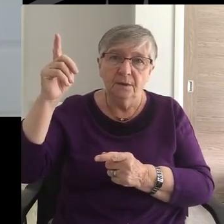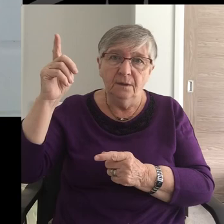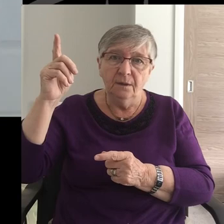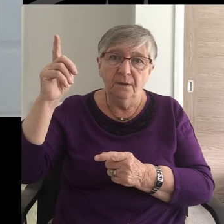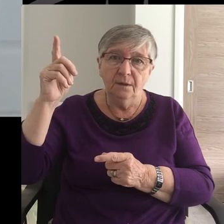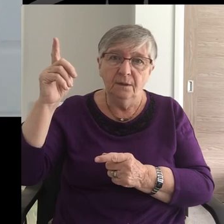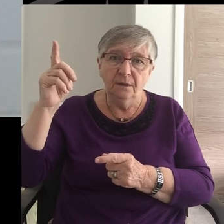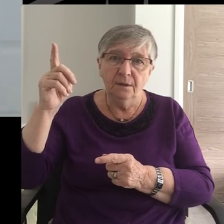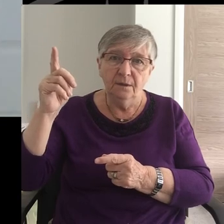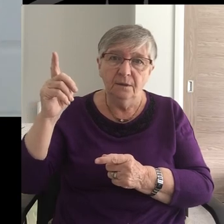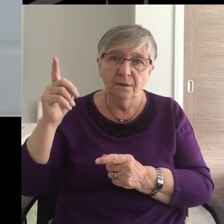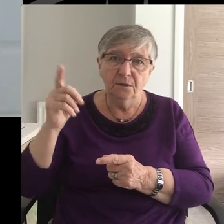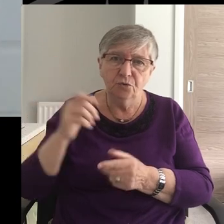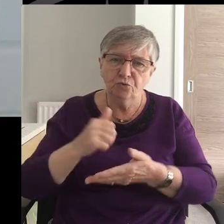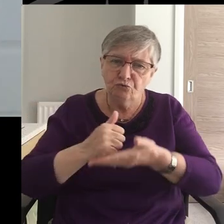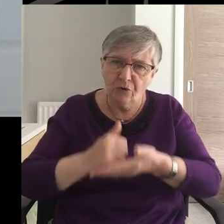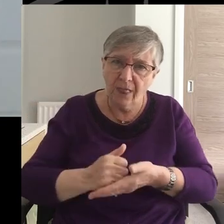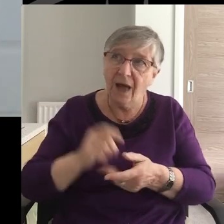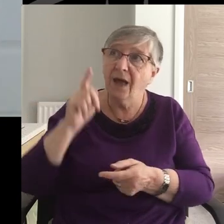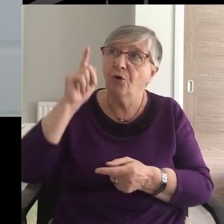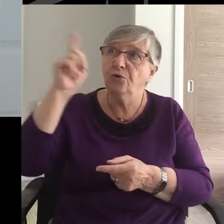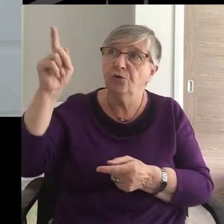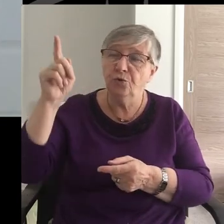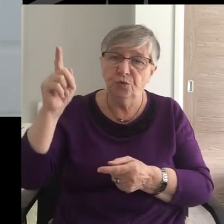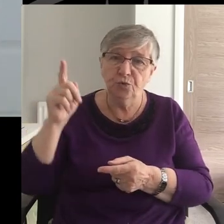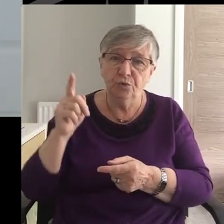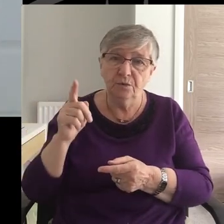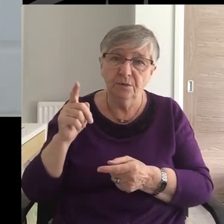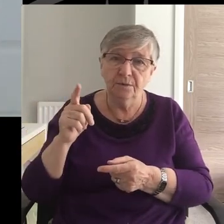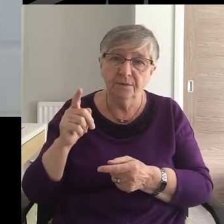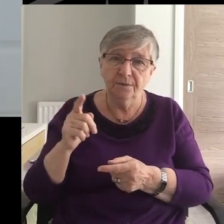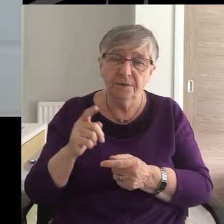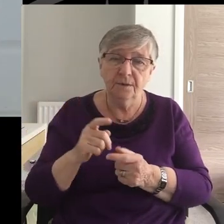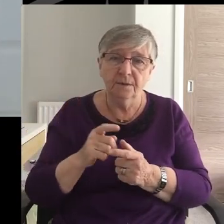To put our reliance in you The way that you would have us do Lord